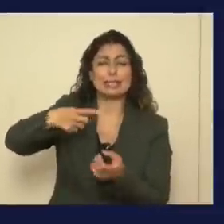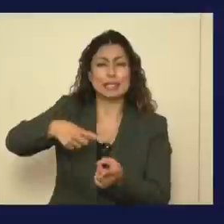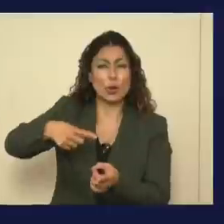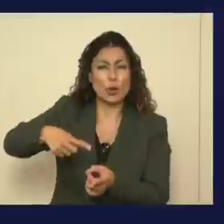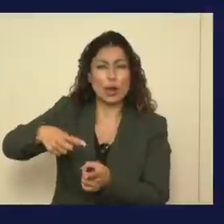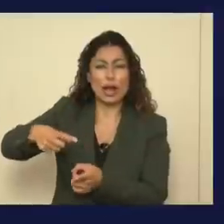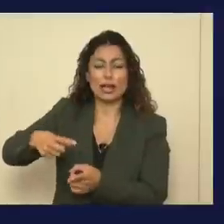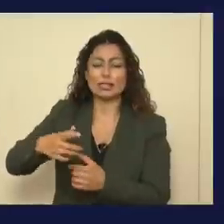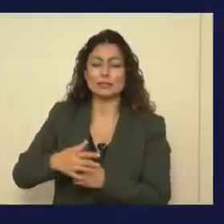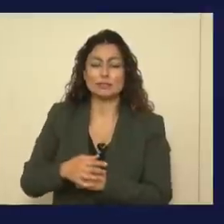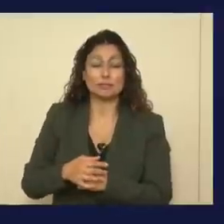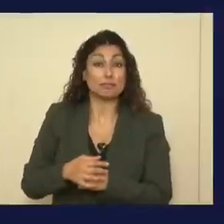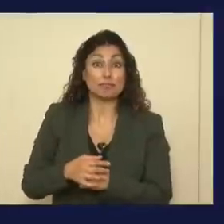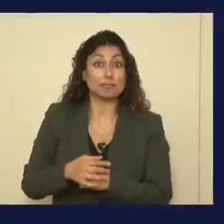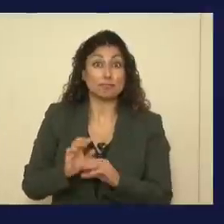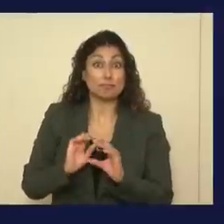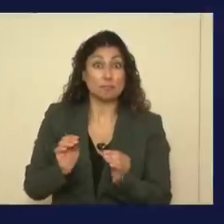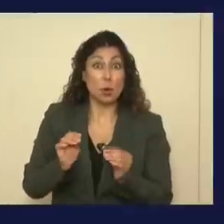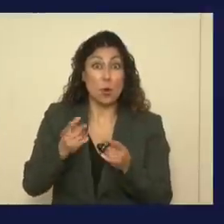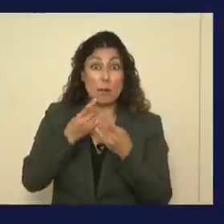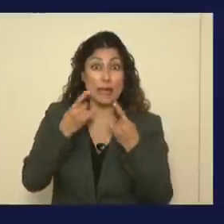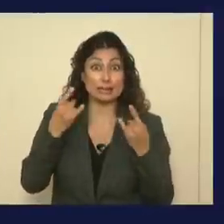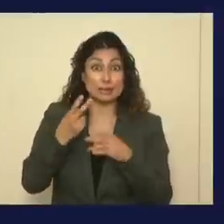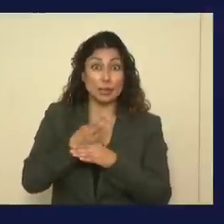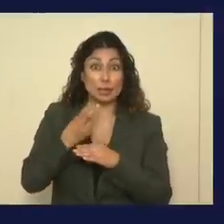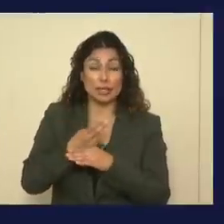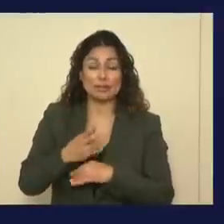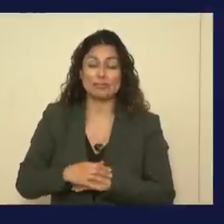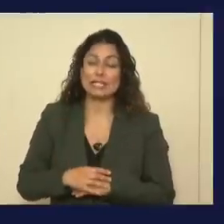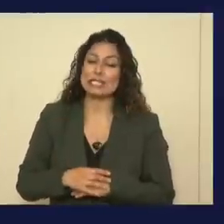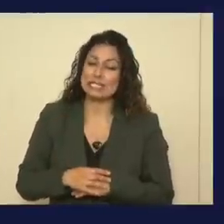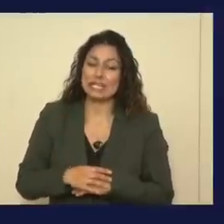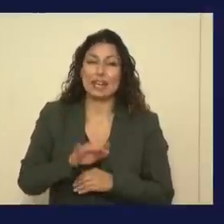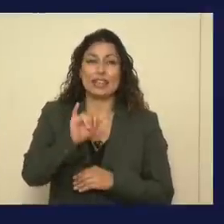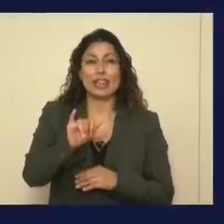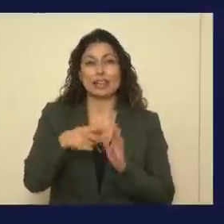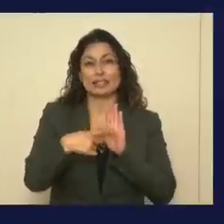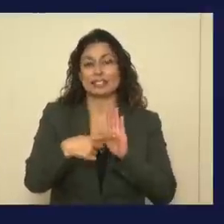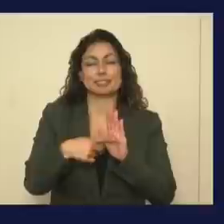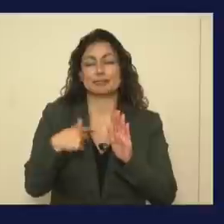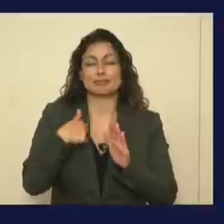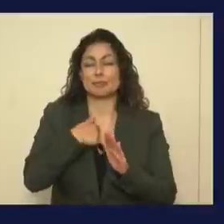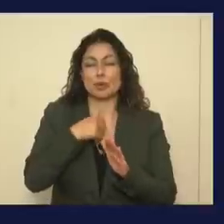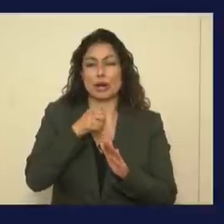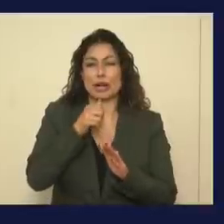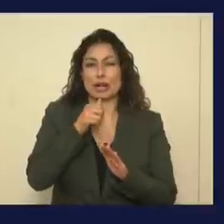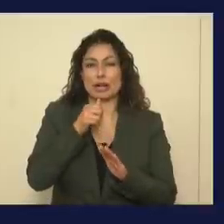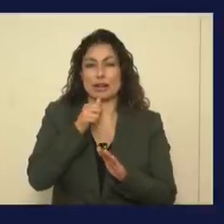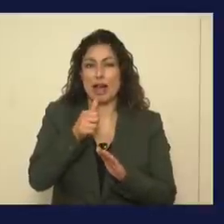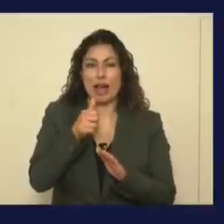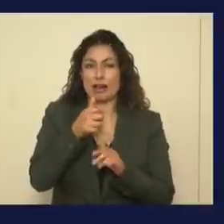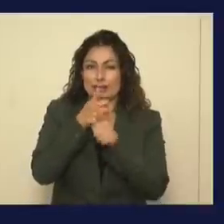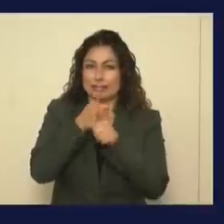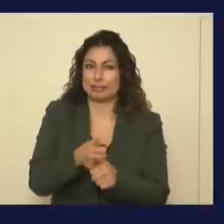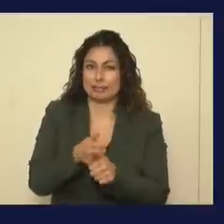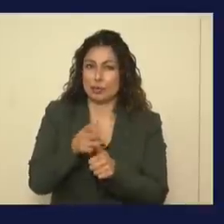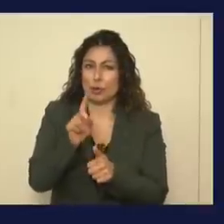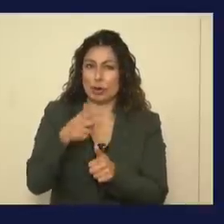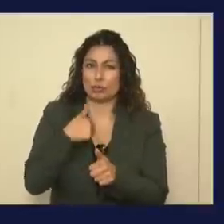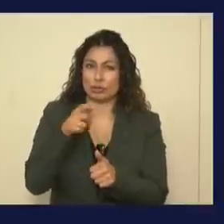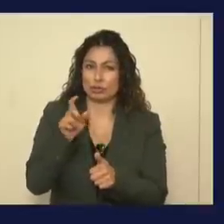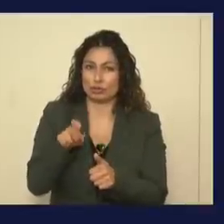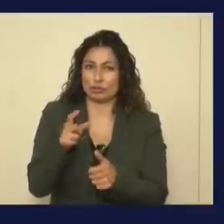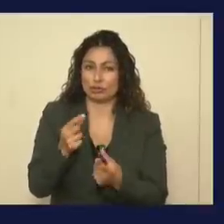and no mask wearing. And it's an indication that we're not where we need to be. Those are all